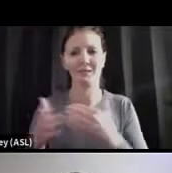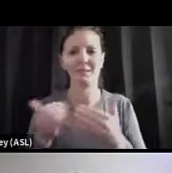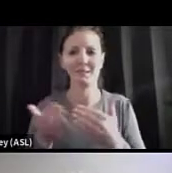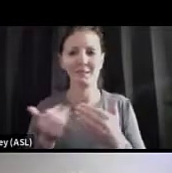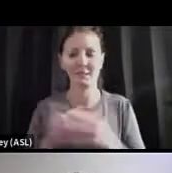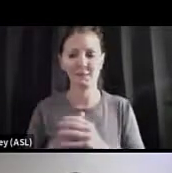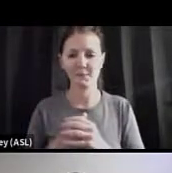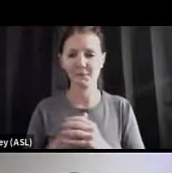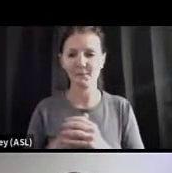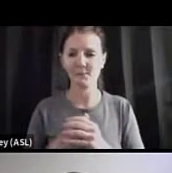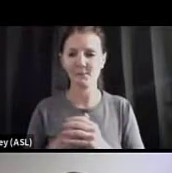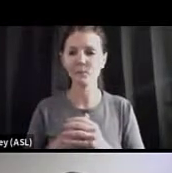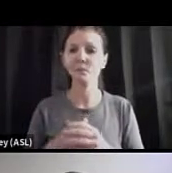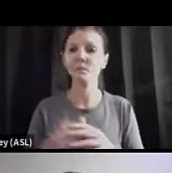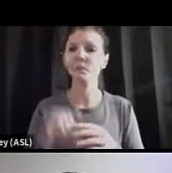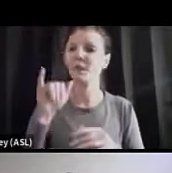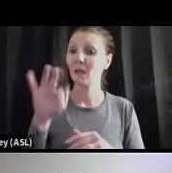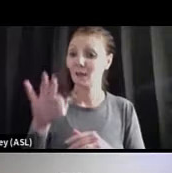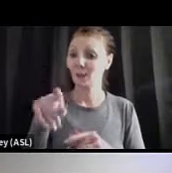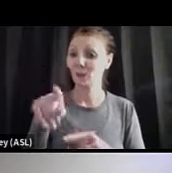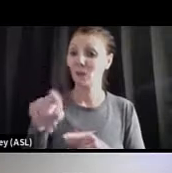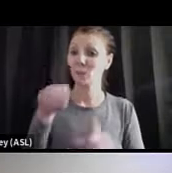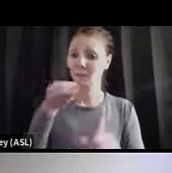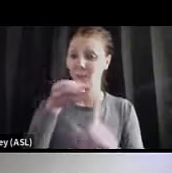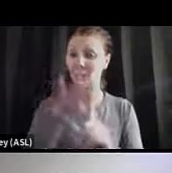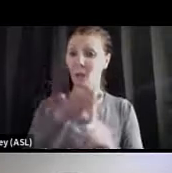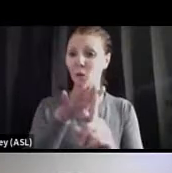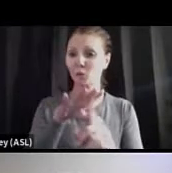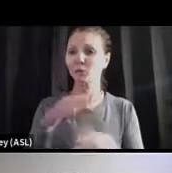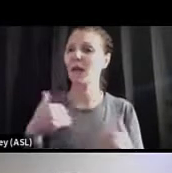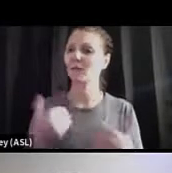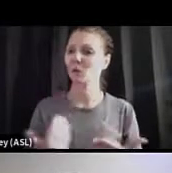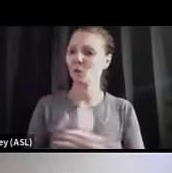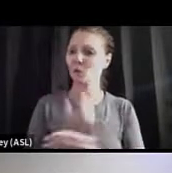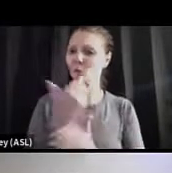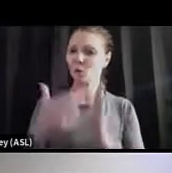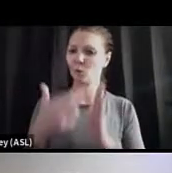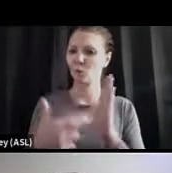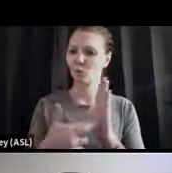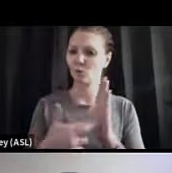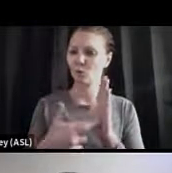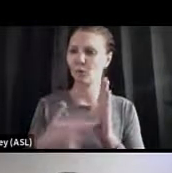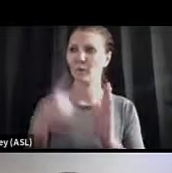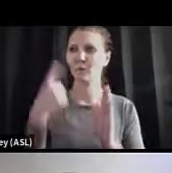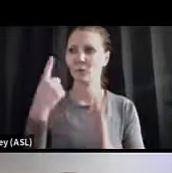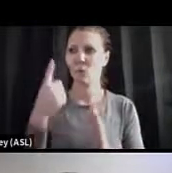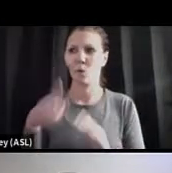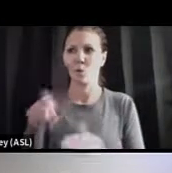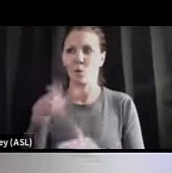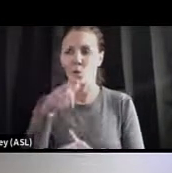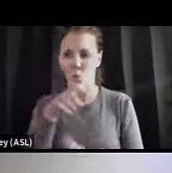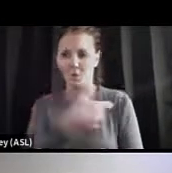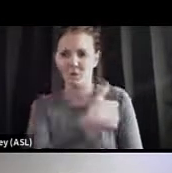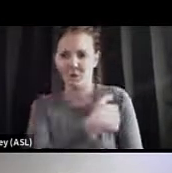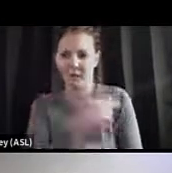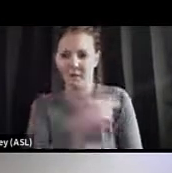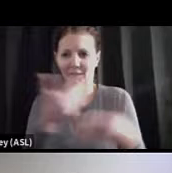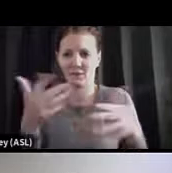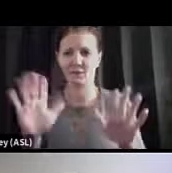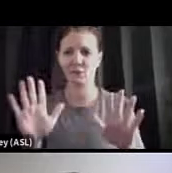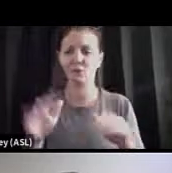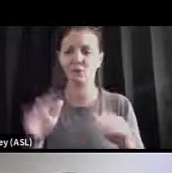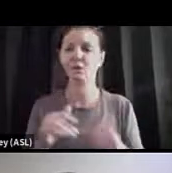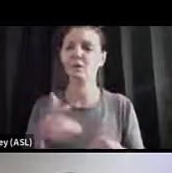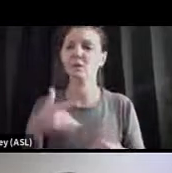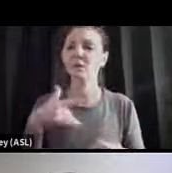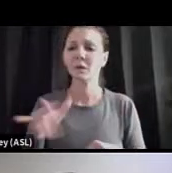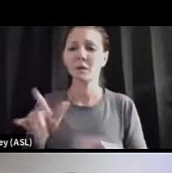If you have been exposed, there are new rules sort of for those who've been vaccinated. Generally, people do not